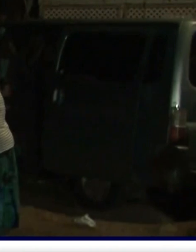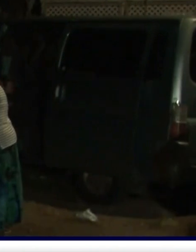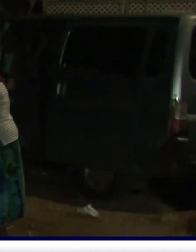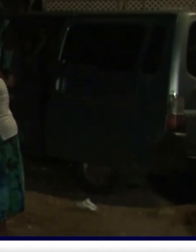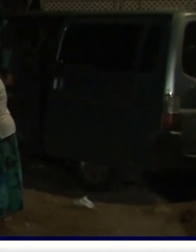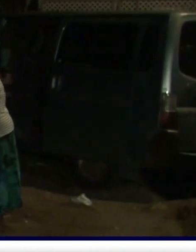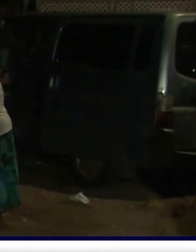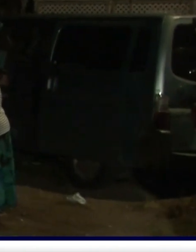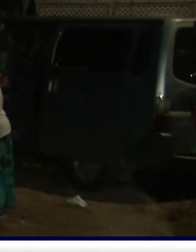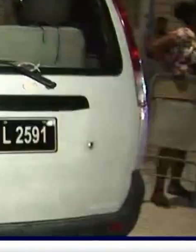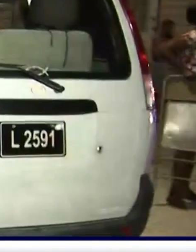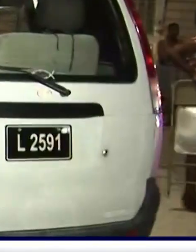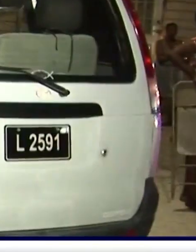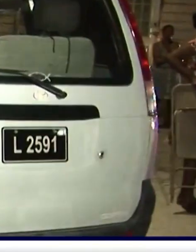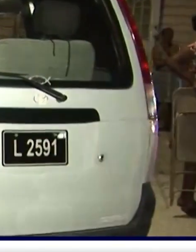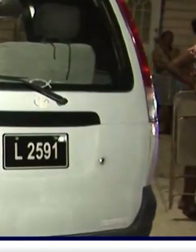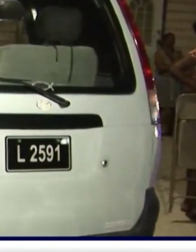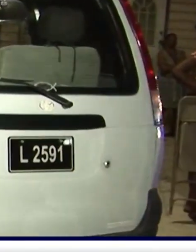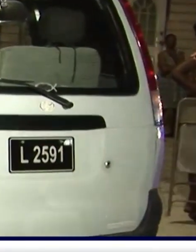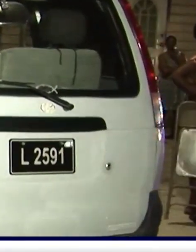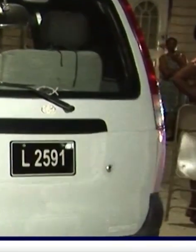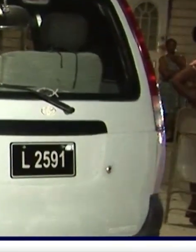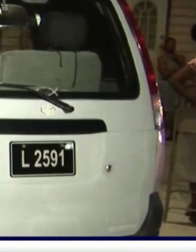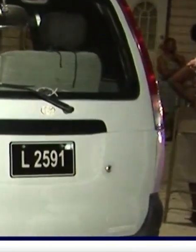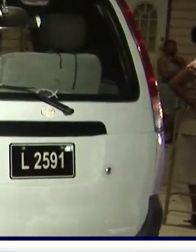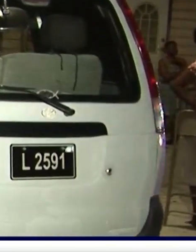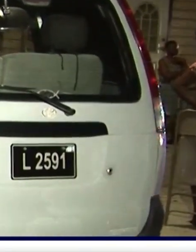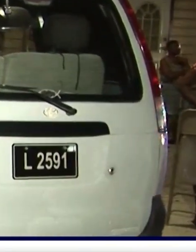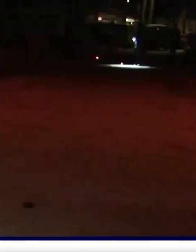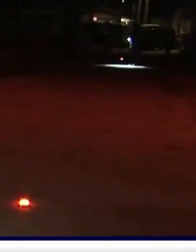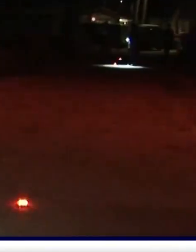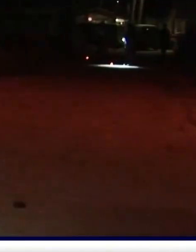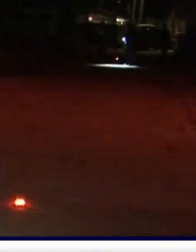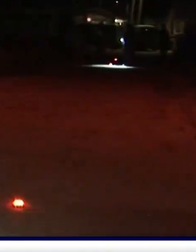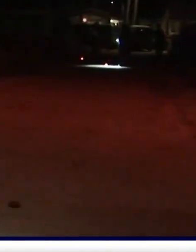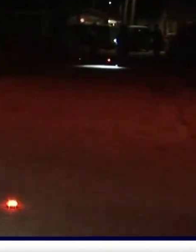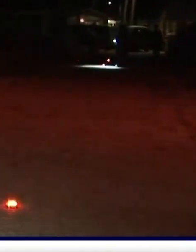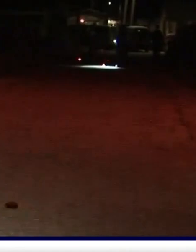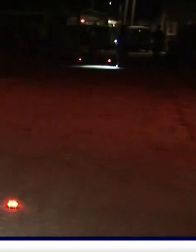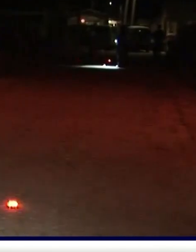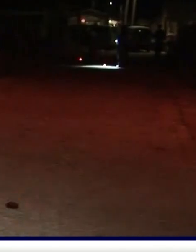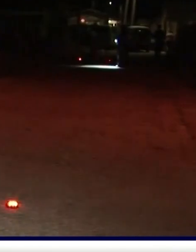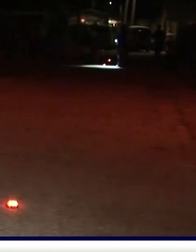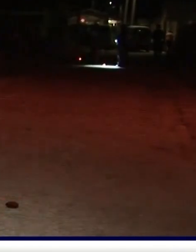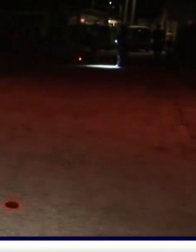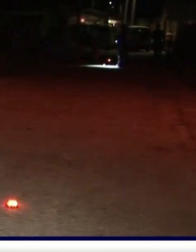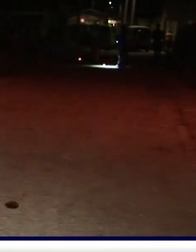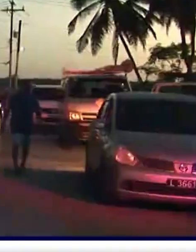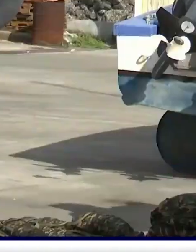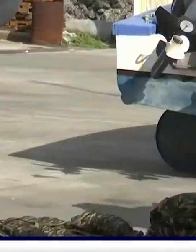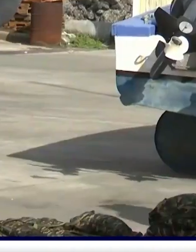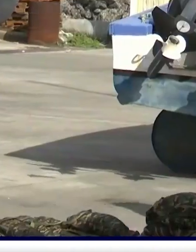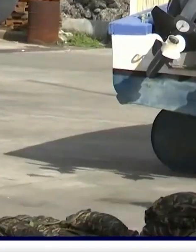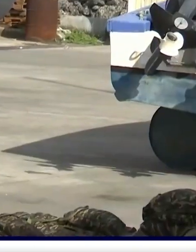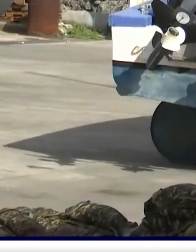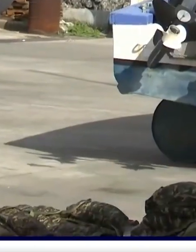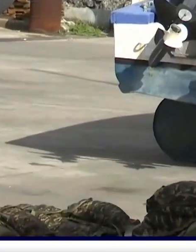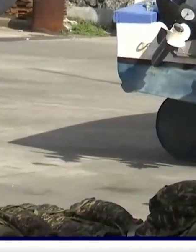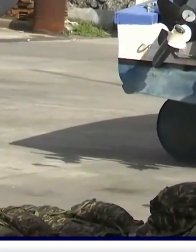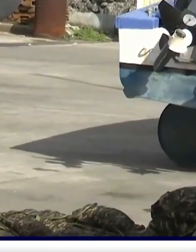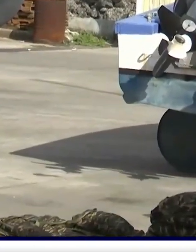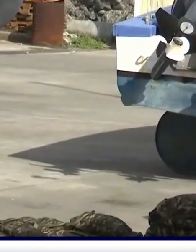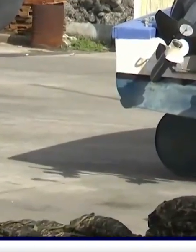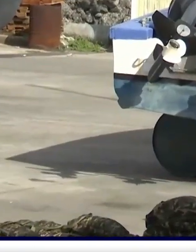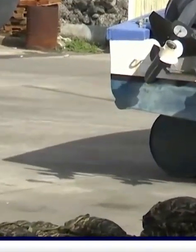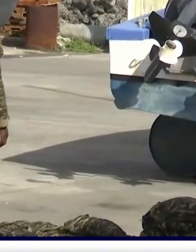cyclist killed on the road, a fresh plea for motorists to be more mindful of vulnerable road users. Barbados Defense Force